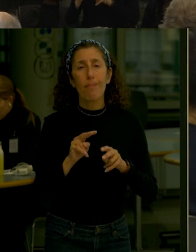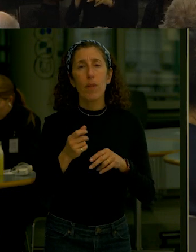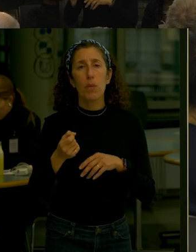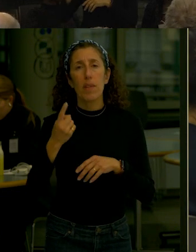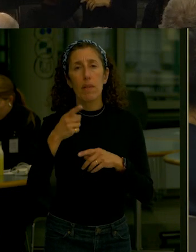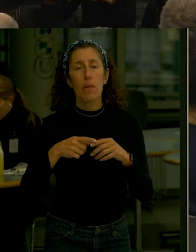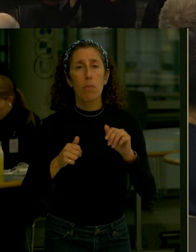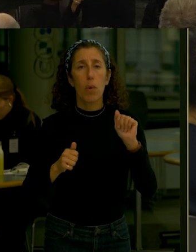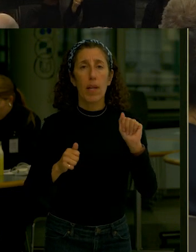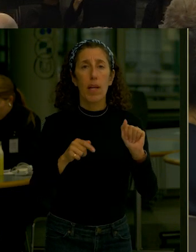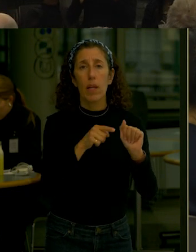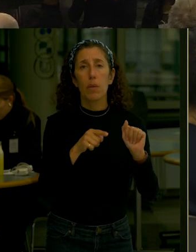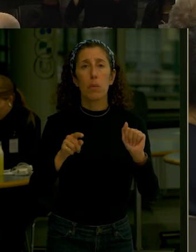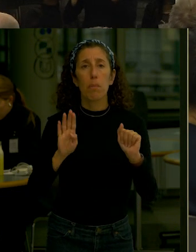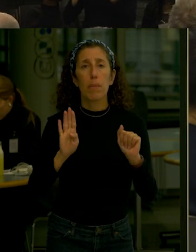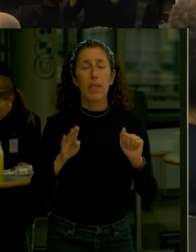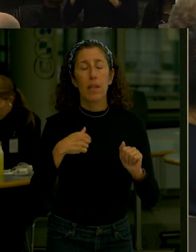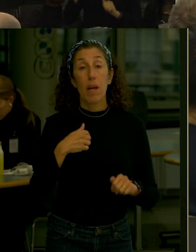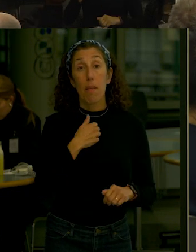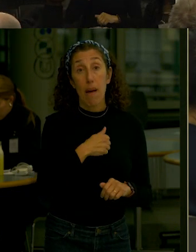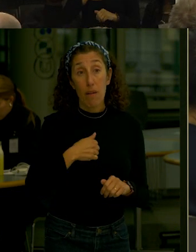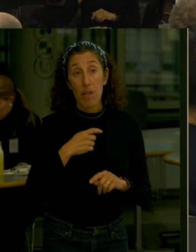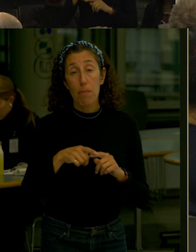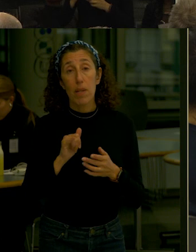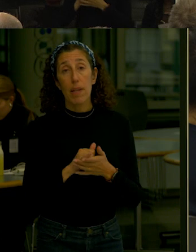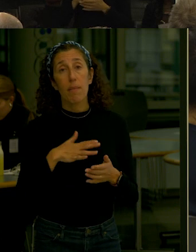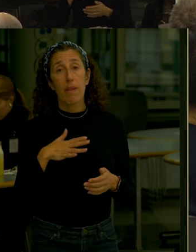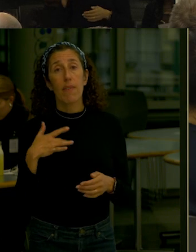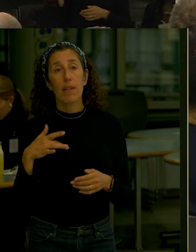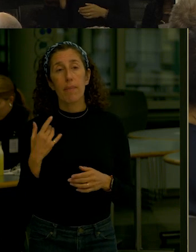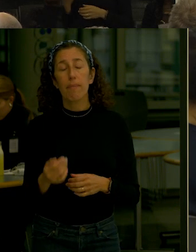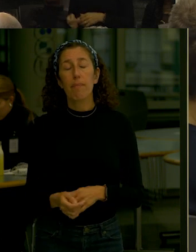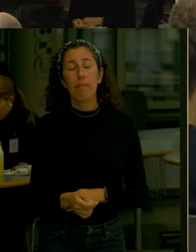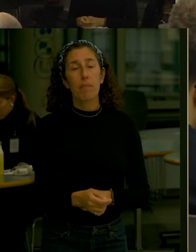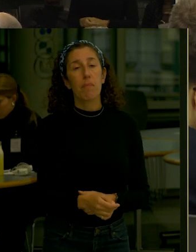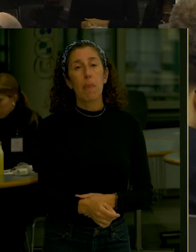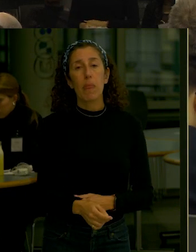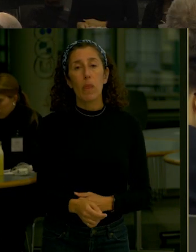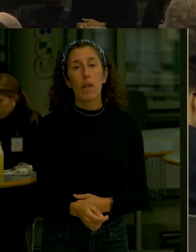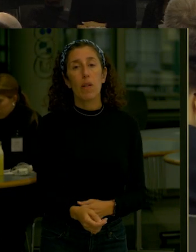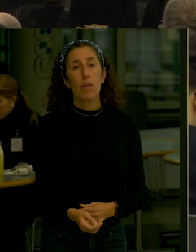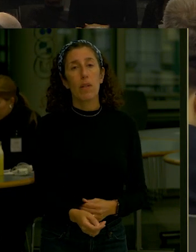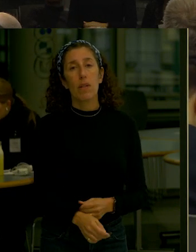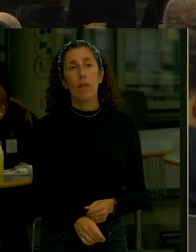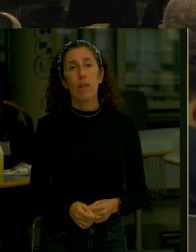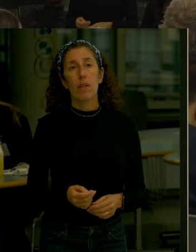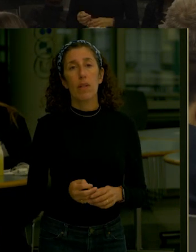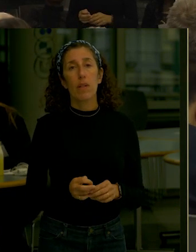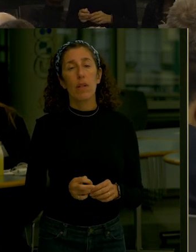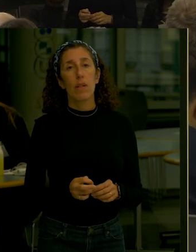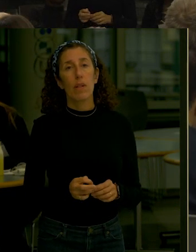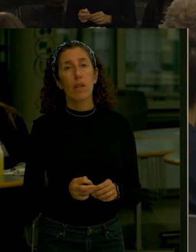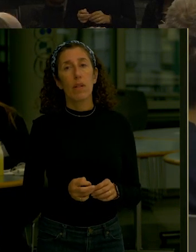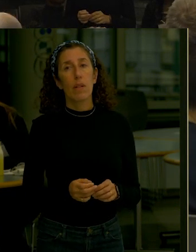from point A to point B I apologize but that's how I feel on that Particularly as you pass the ball field The volleyball court